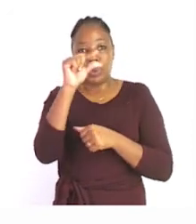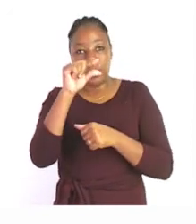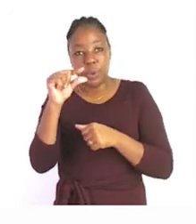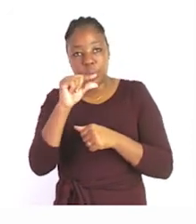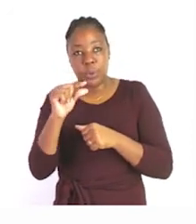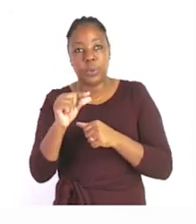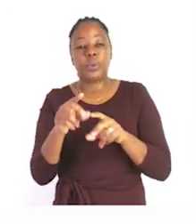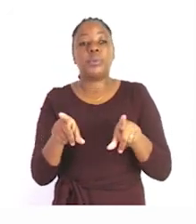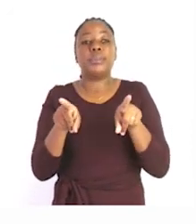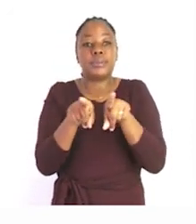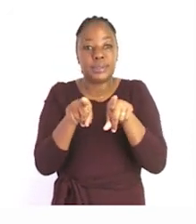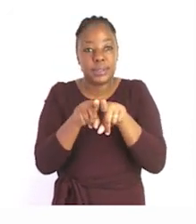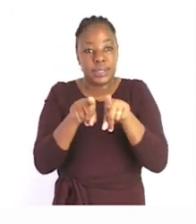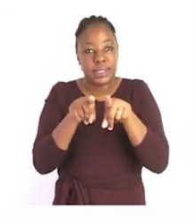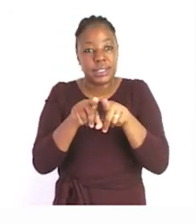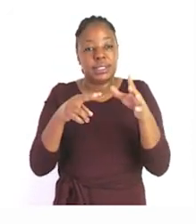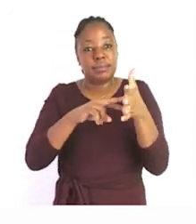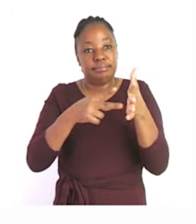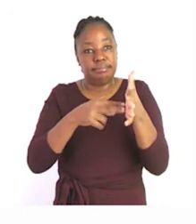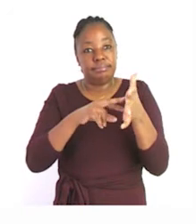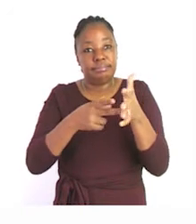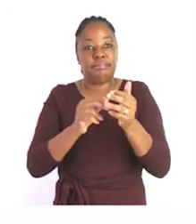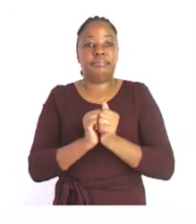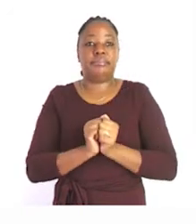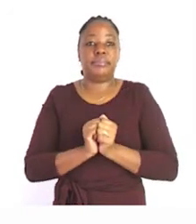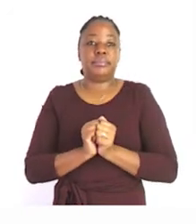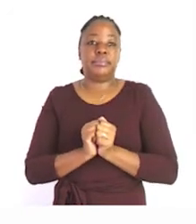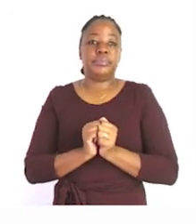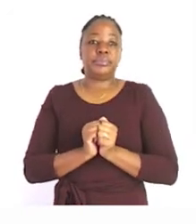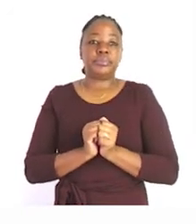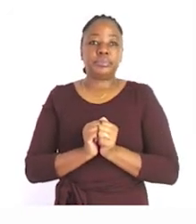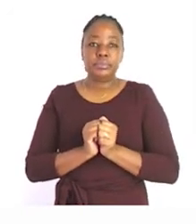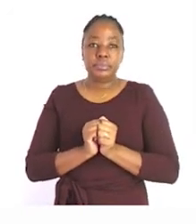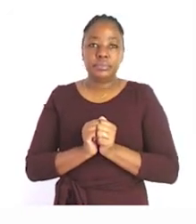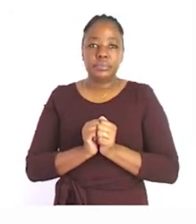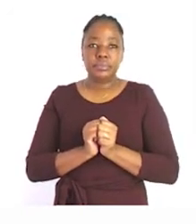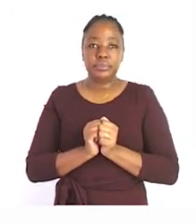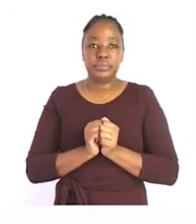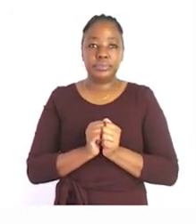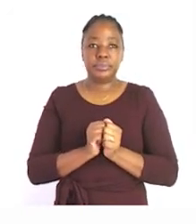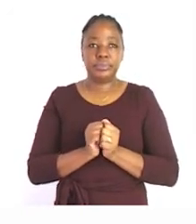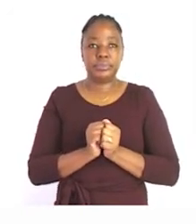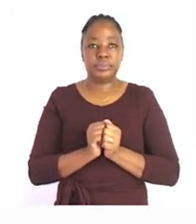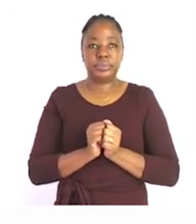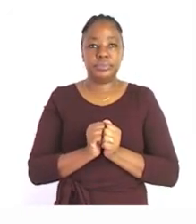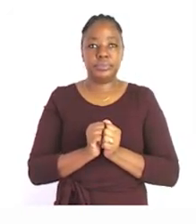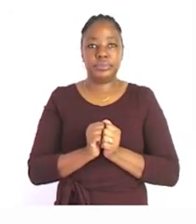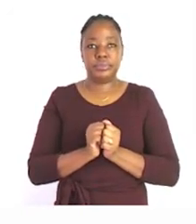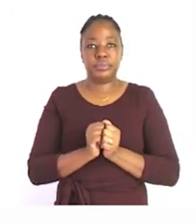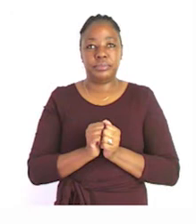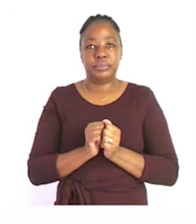like has the same meaning of another word let's now go to antonyms